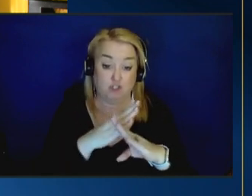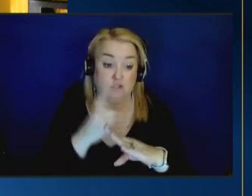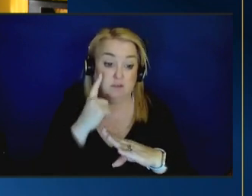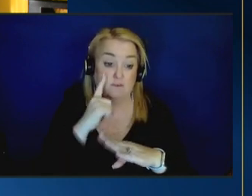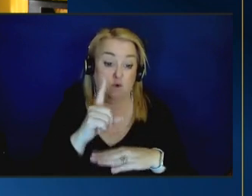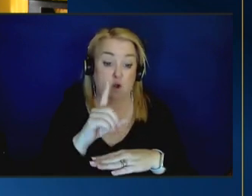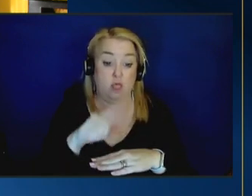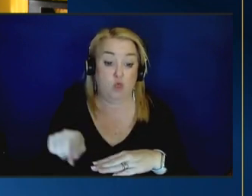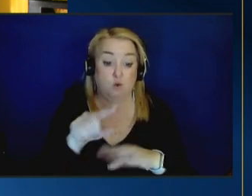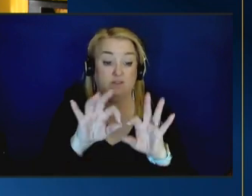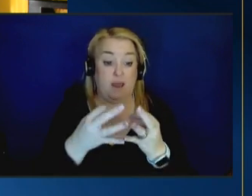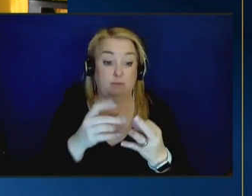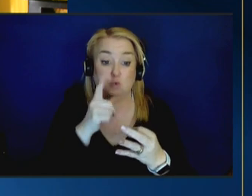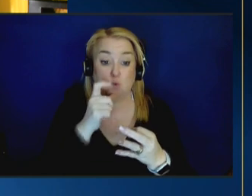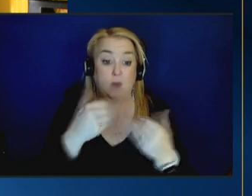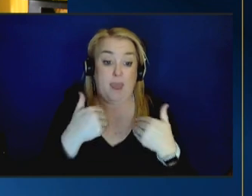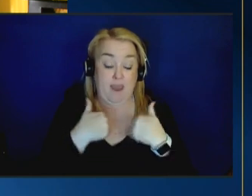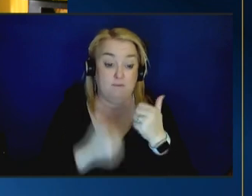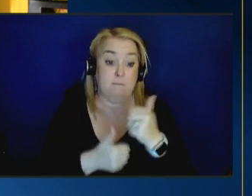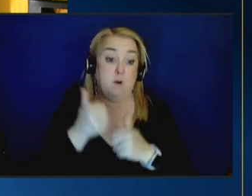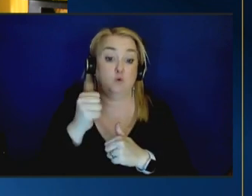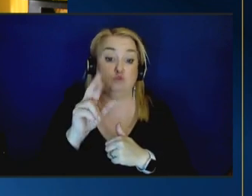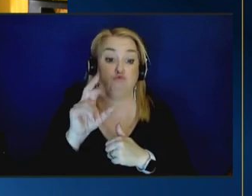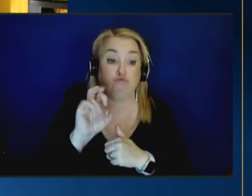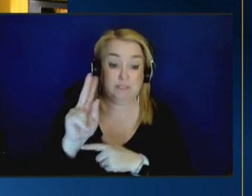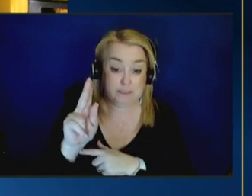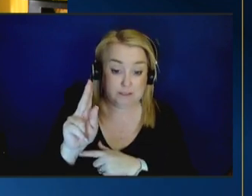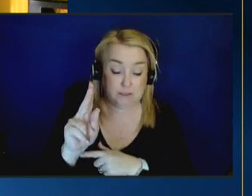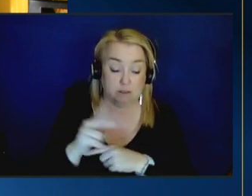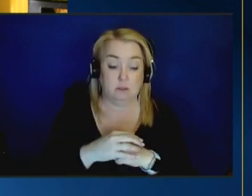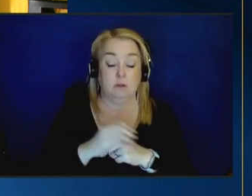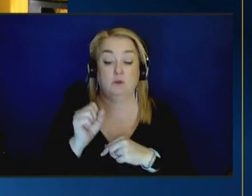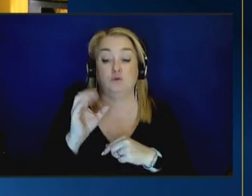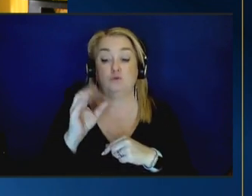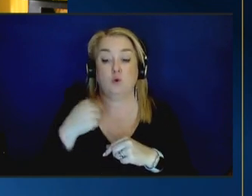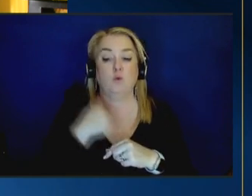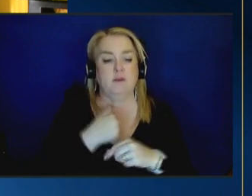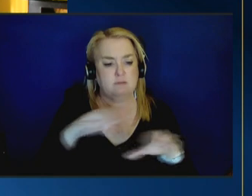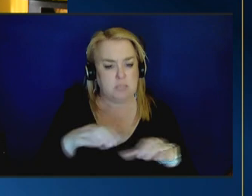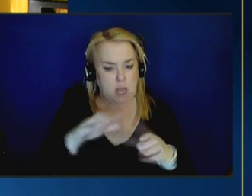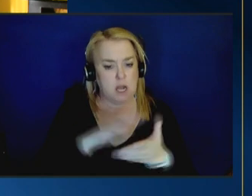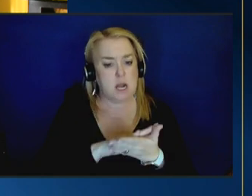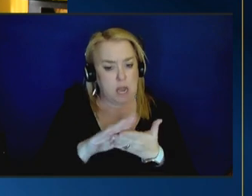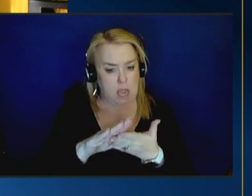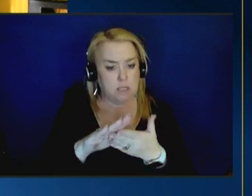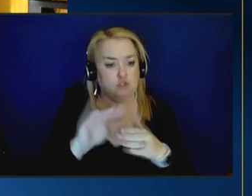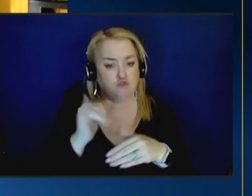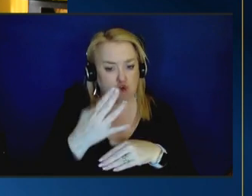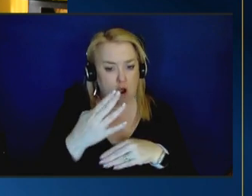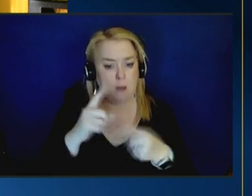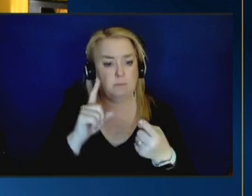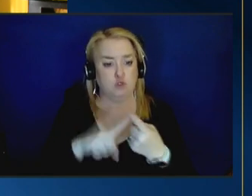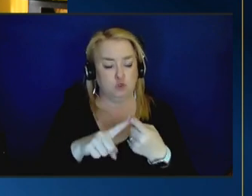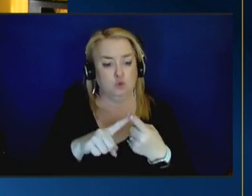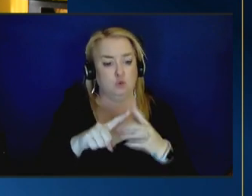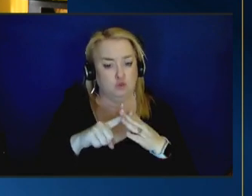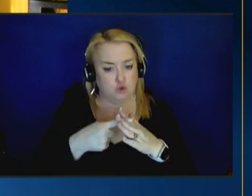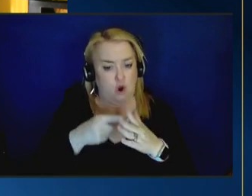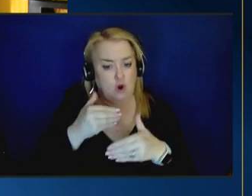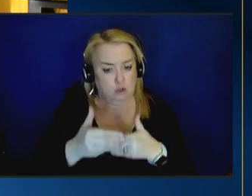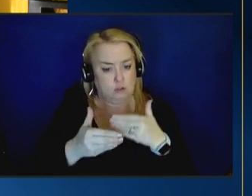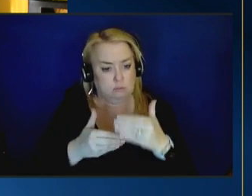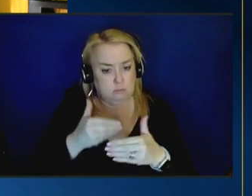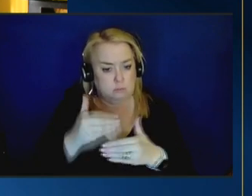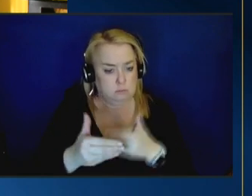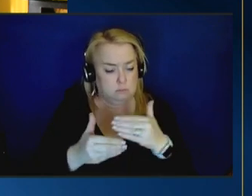risk of coming into the system and so i think we've done a nice job of creating the anchor clearly in the prevention space getting